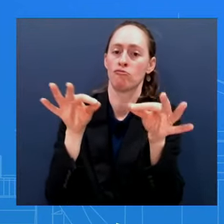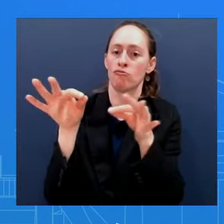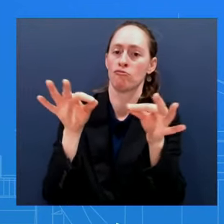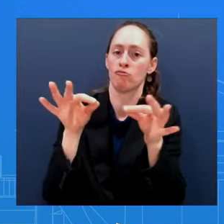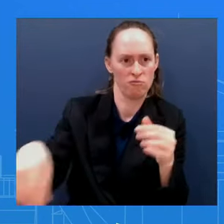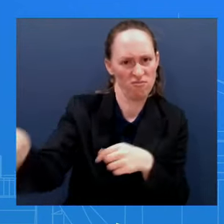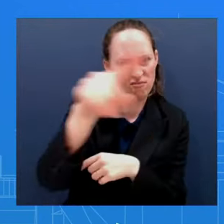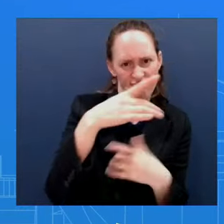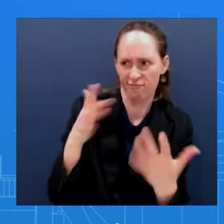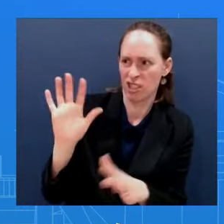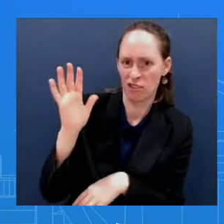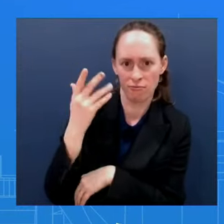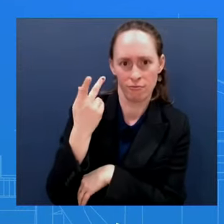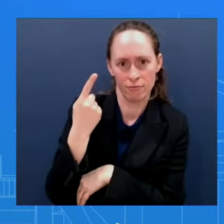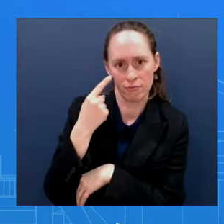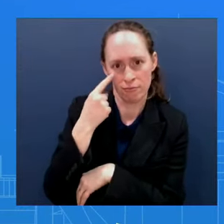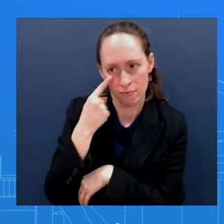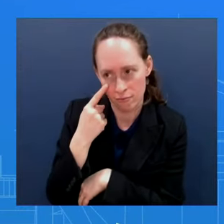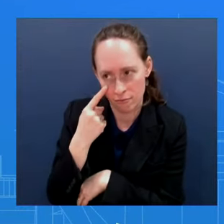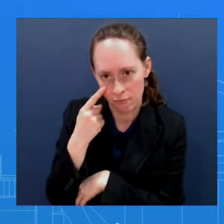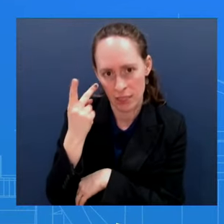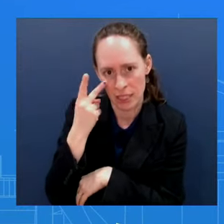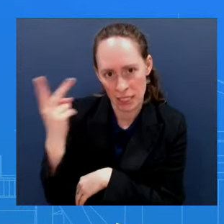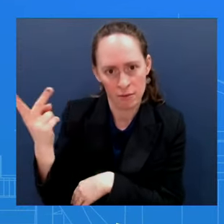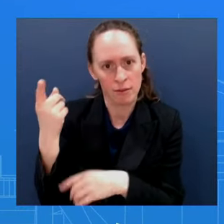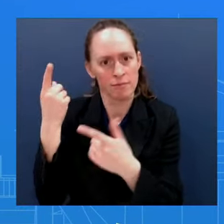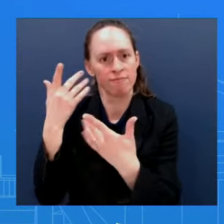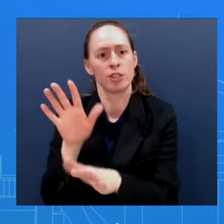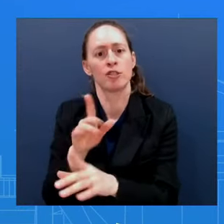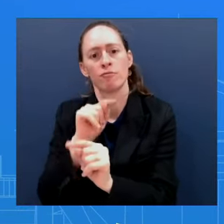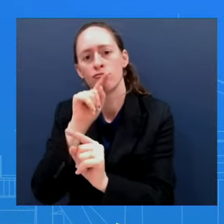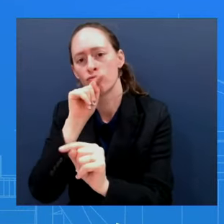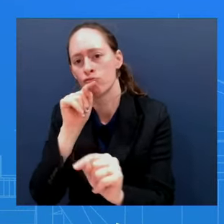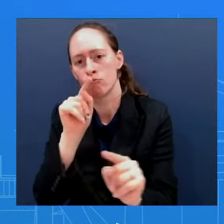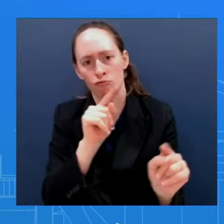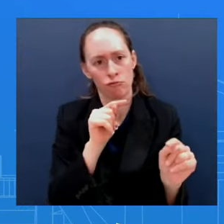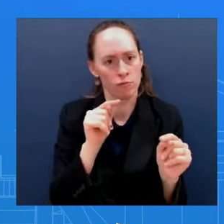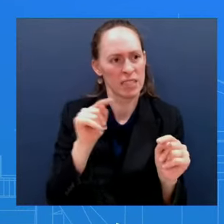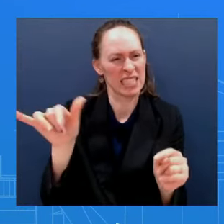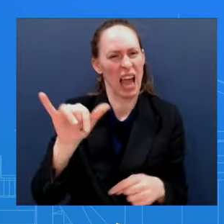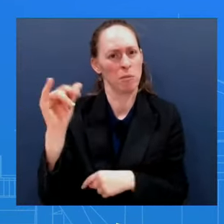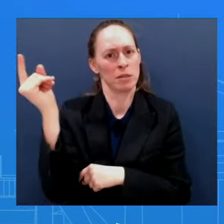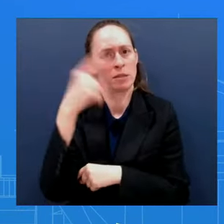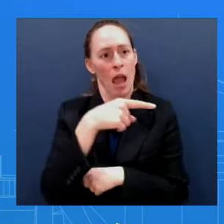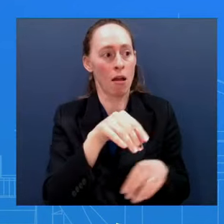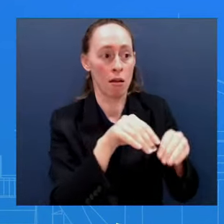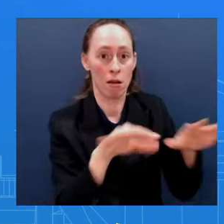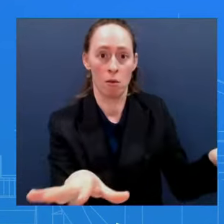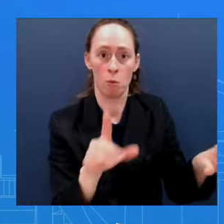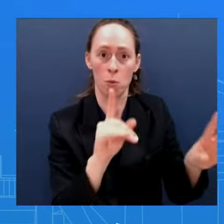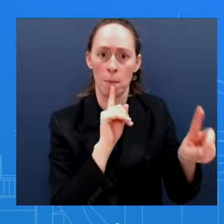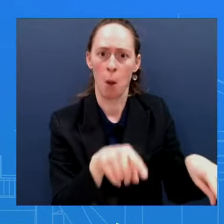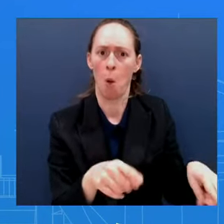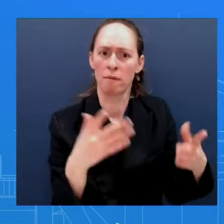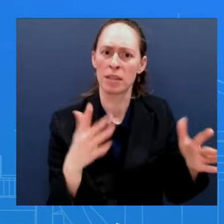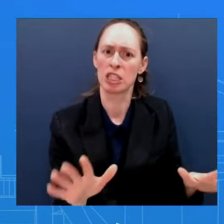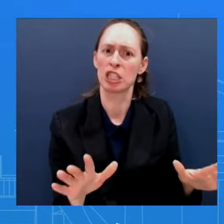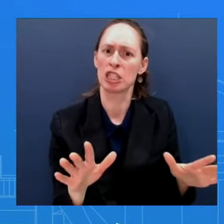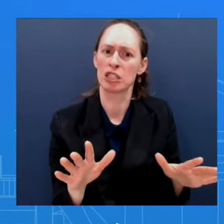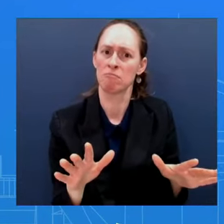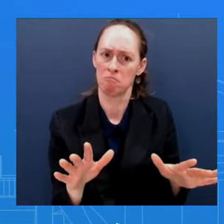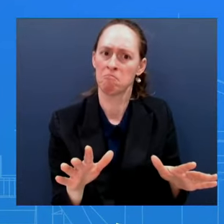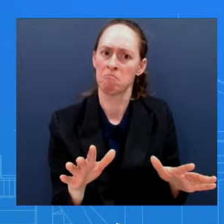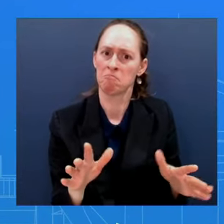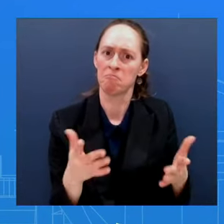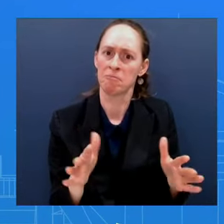did occur on the day that the report came out Look, the President is looking forward to welcoming the King, King Abdullah, to the White House He